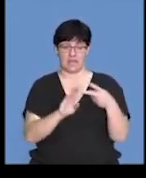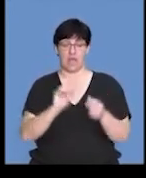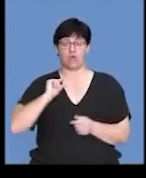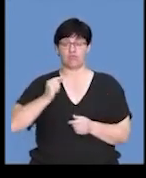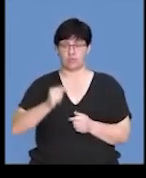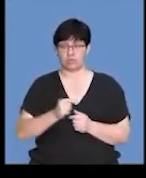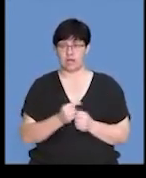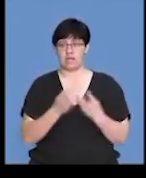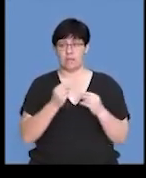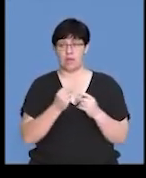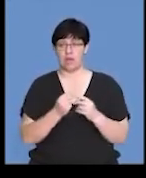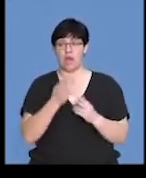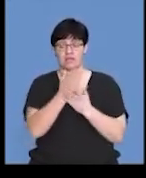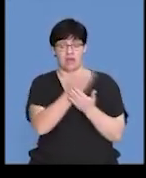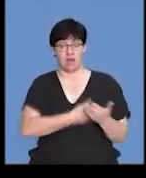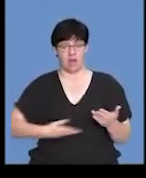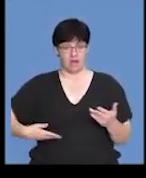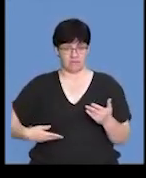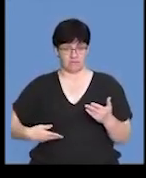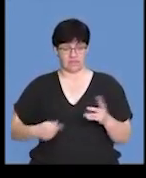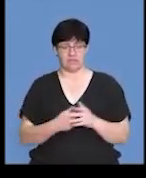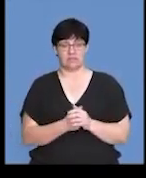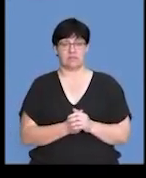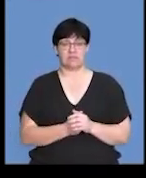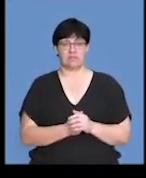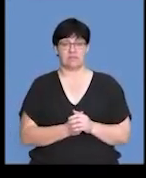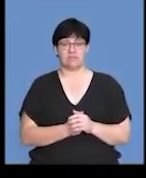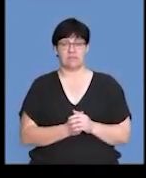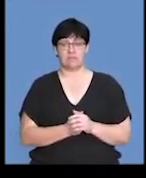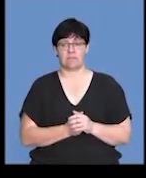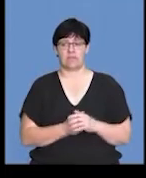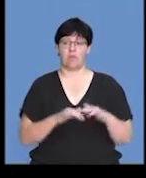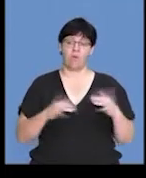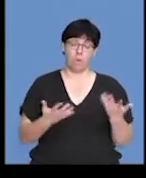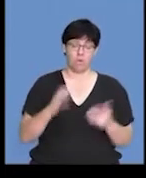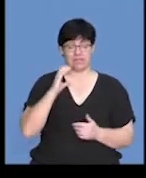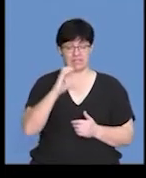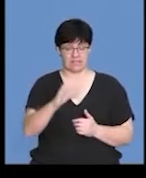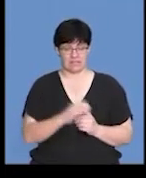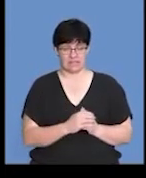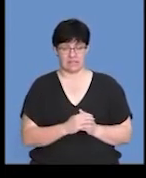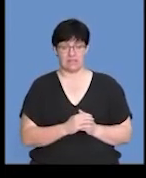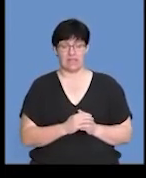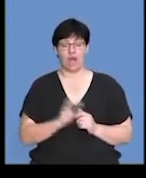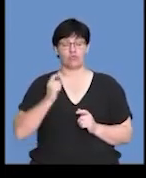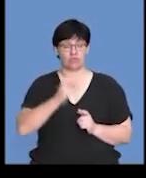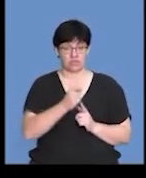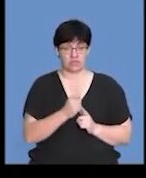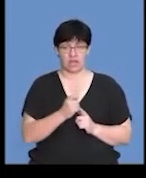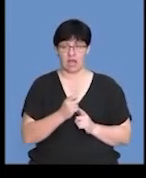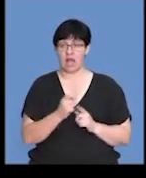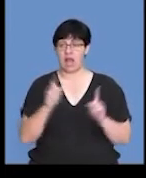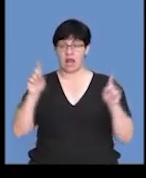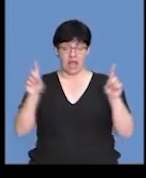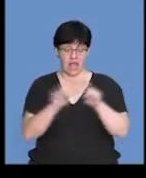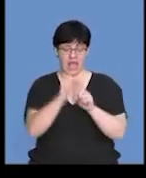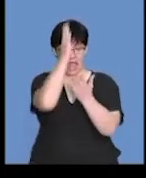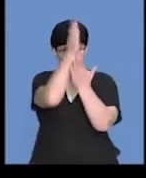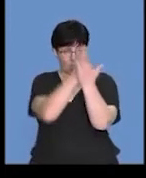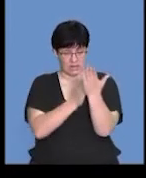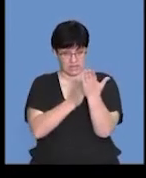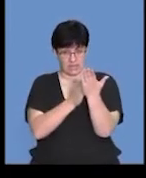chromosome number is halved. So, there's a reduction in the chromosome number. Or C, the chromosomes line up at the equator